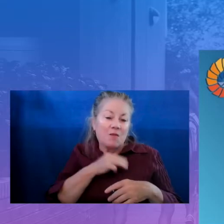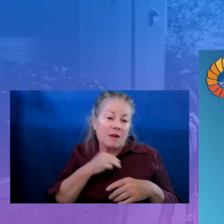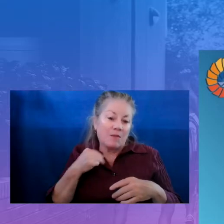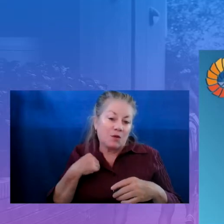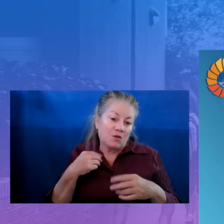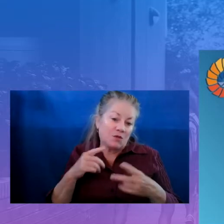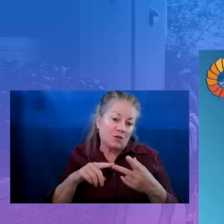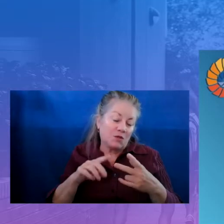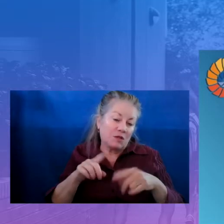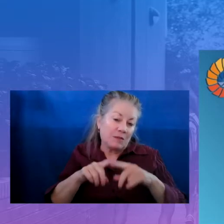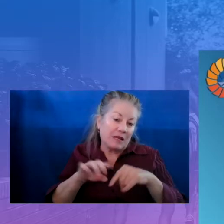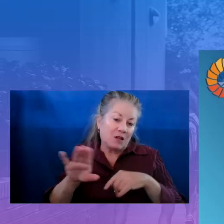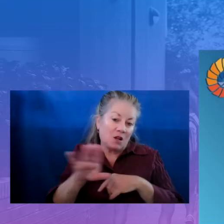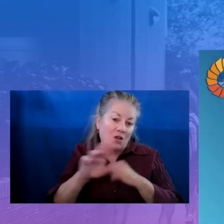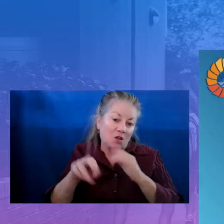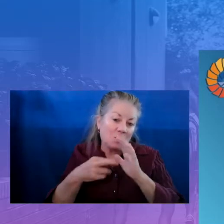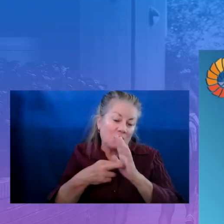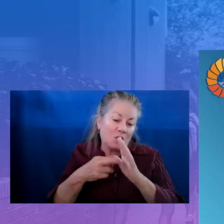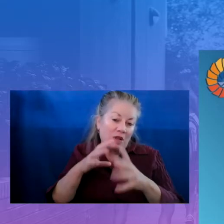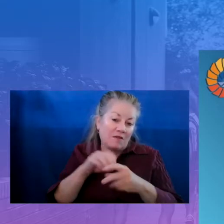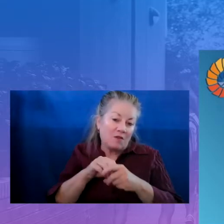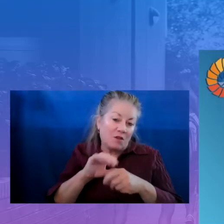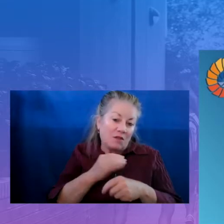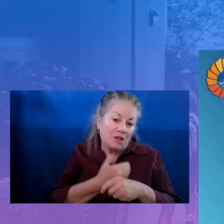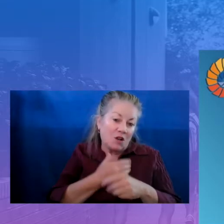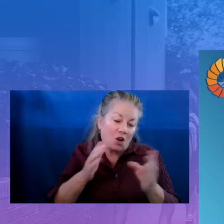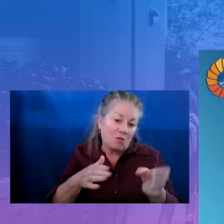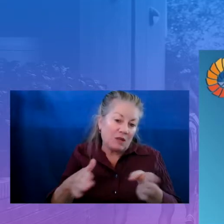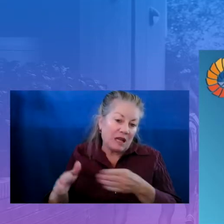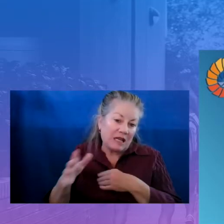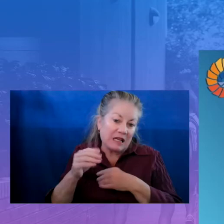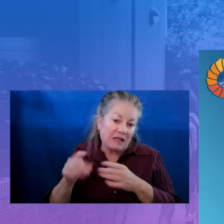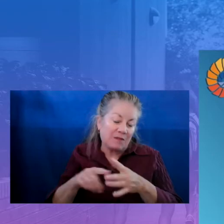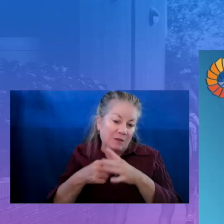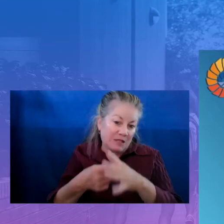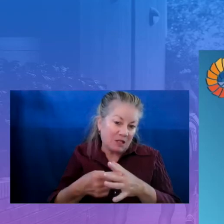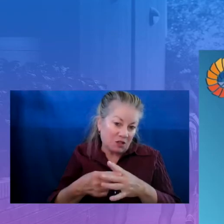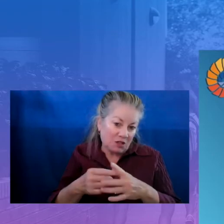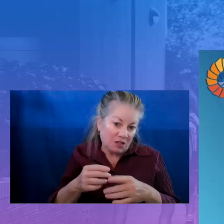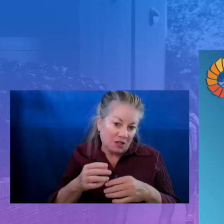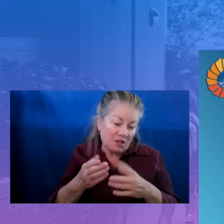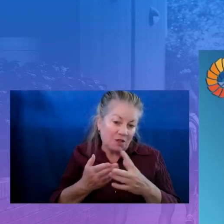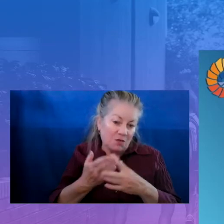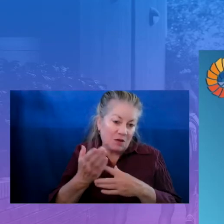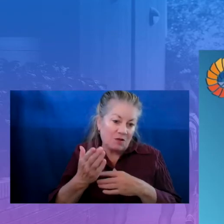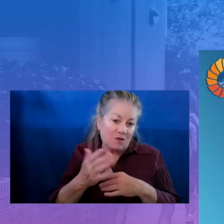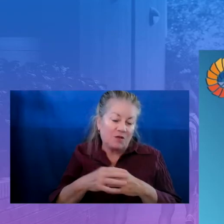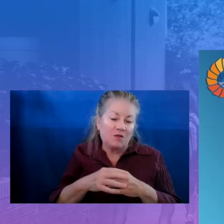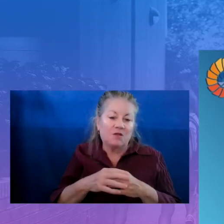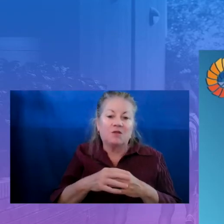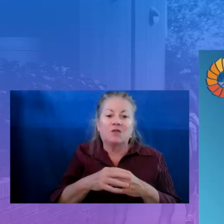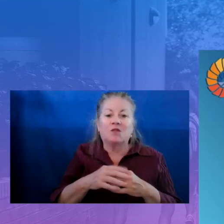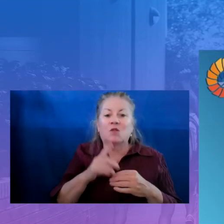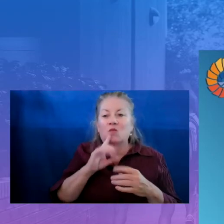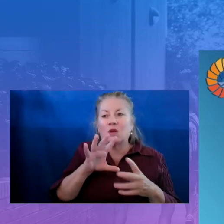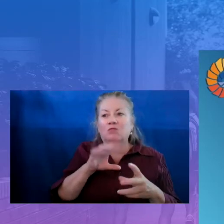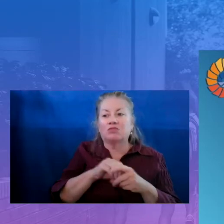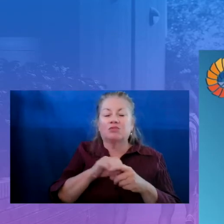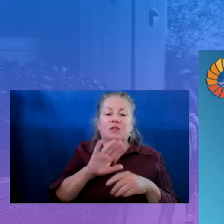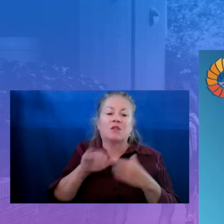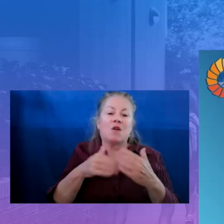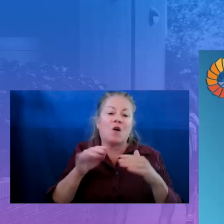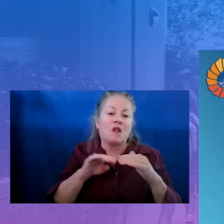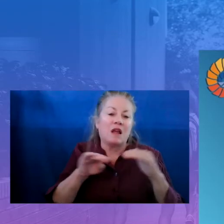on their role involved in our planning and implementation throughout. So we are really embedded at all levels of the